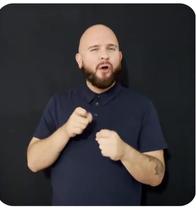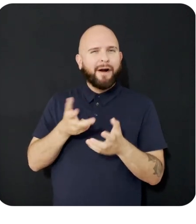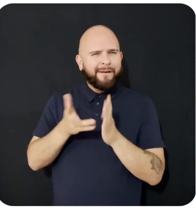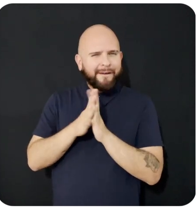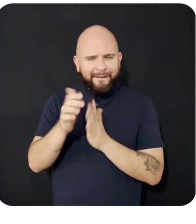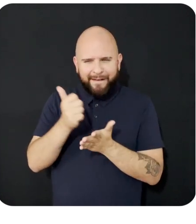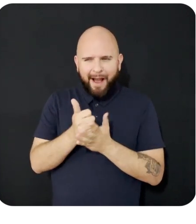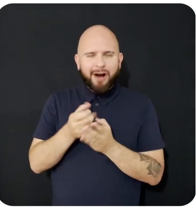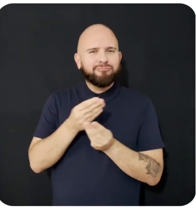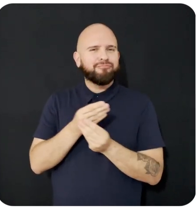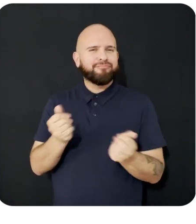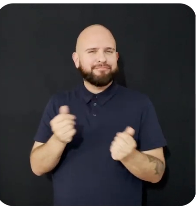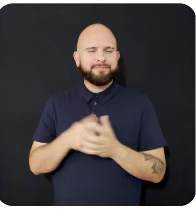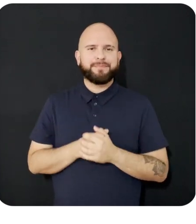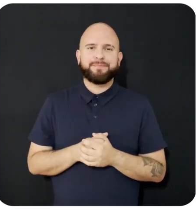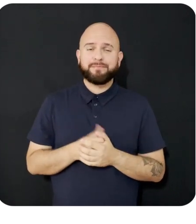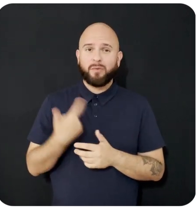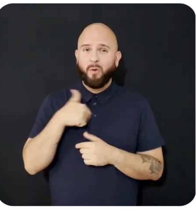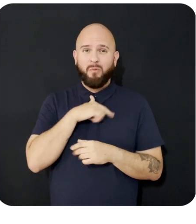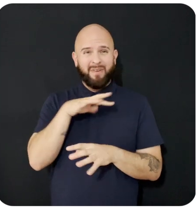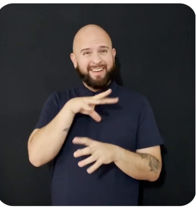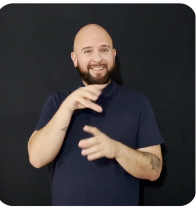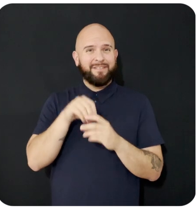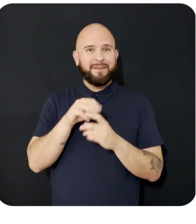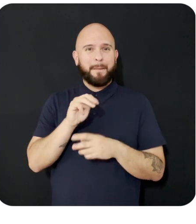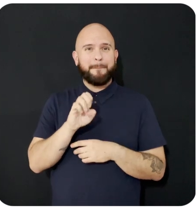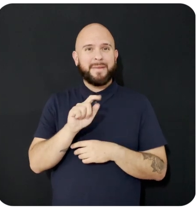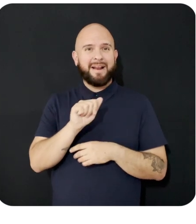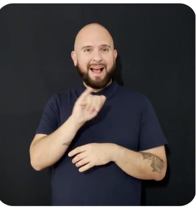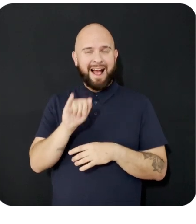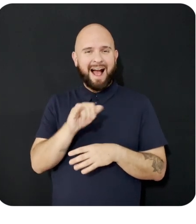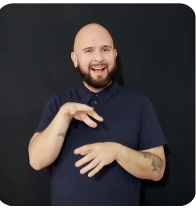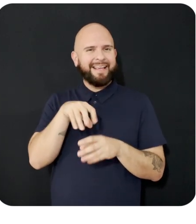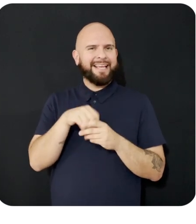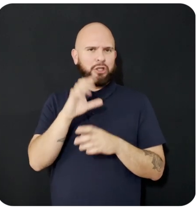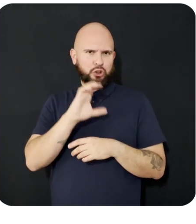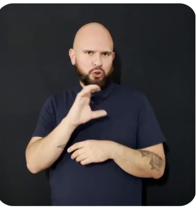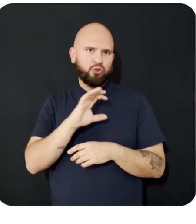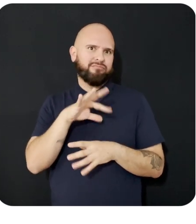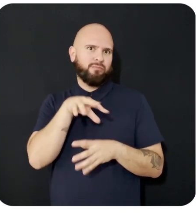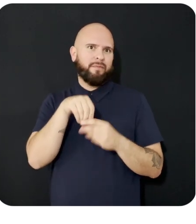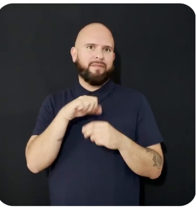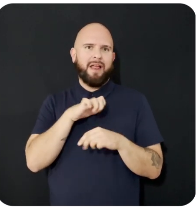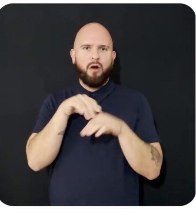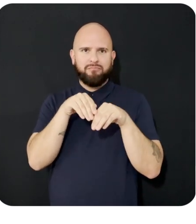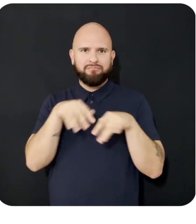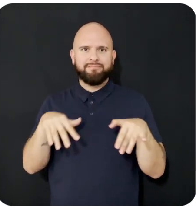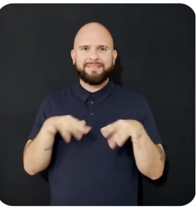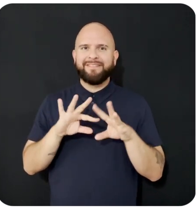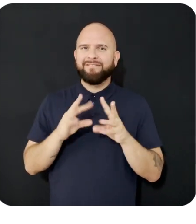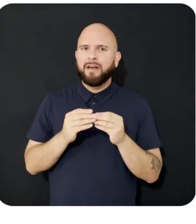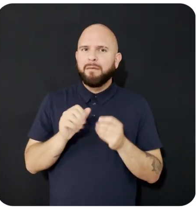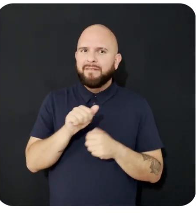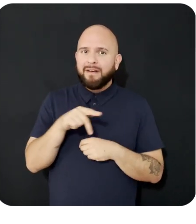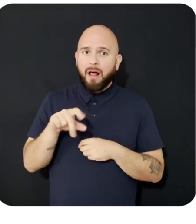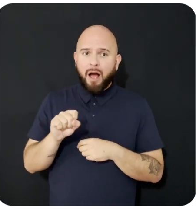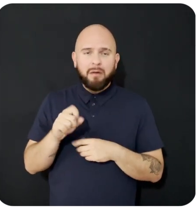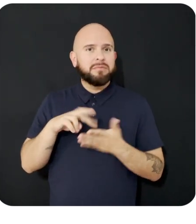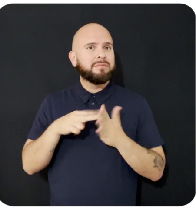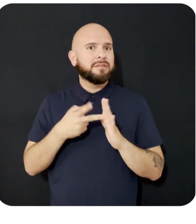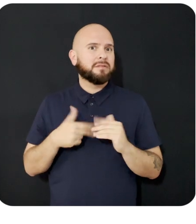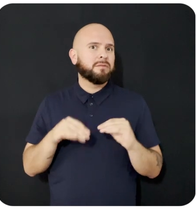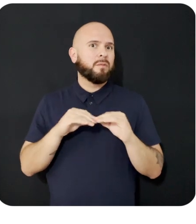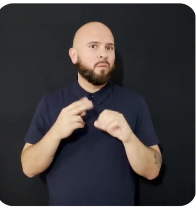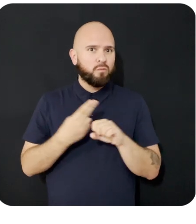search across our family of apps, making search more intuitive, conversational, and useful while still